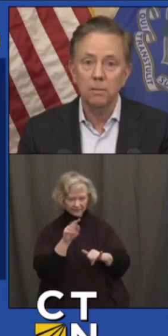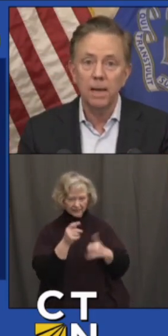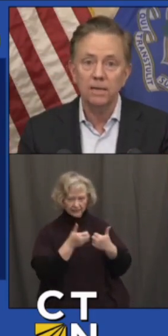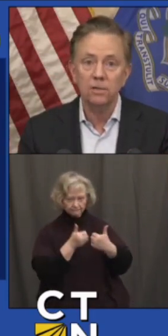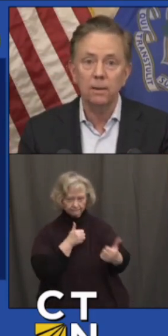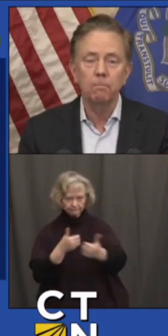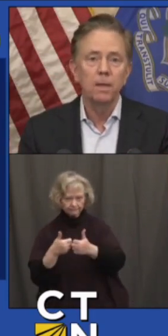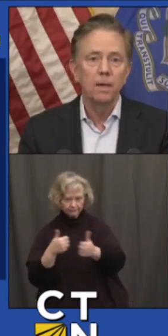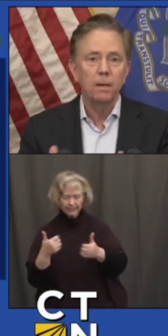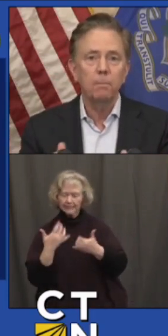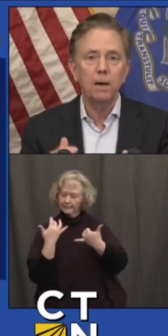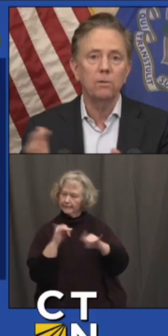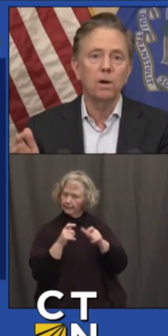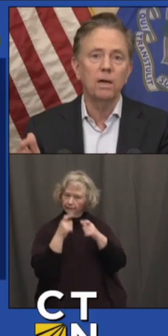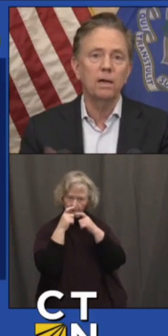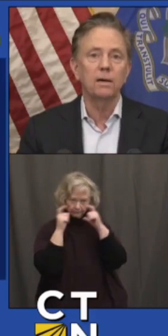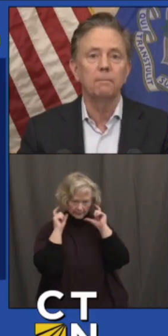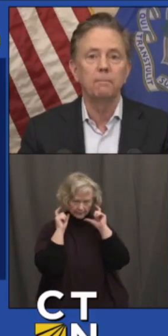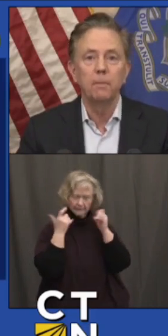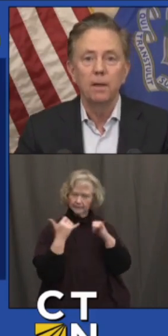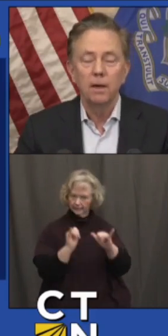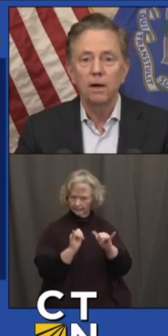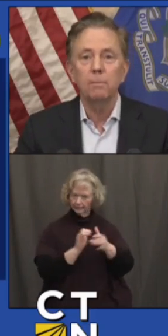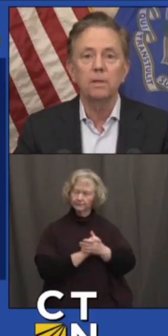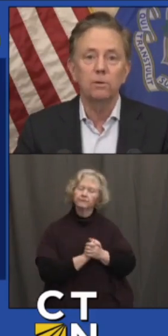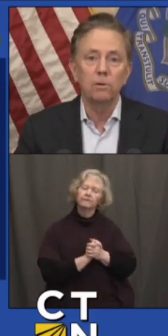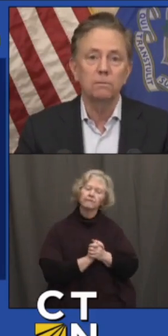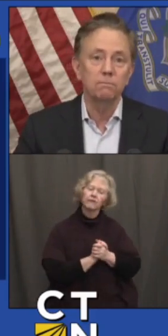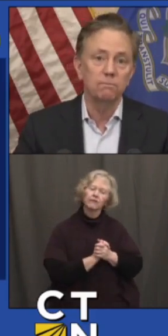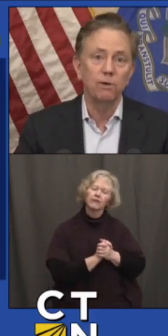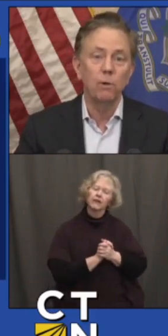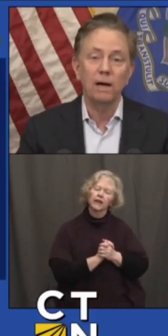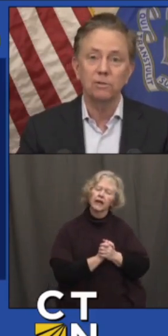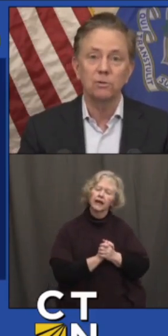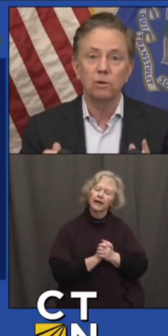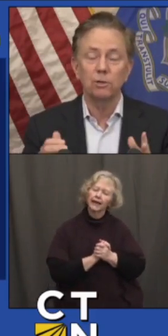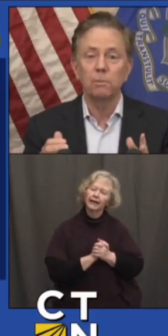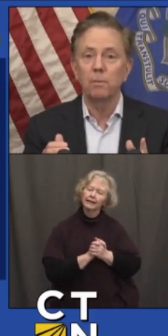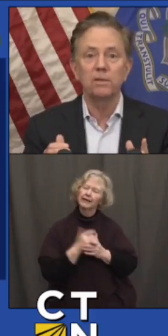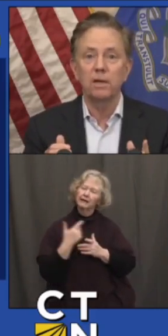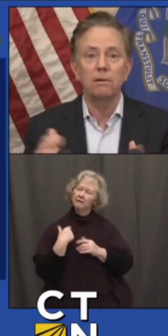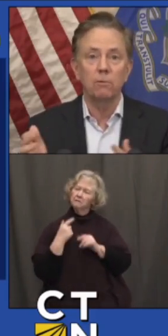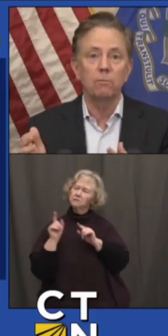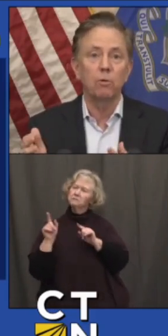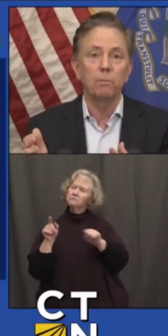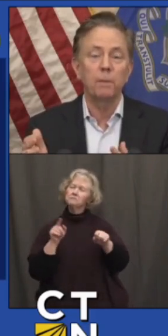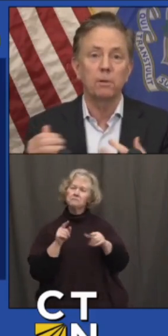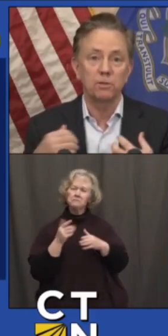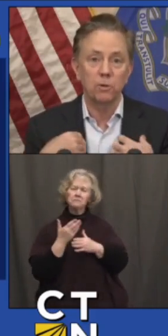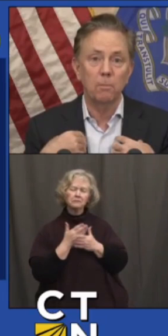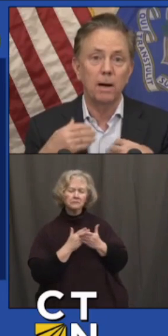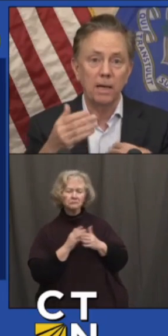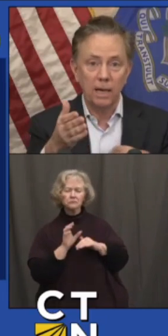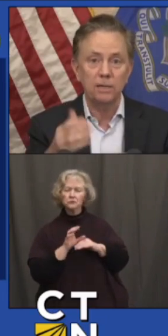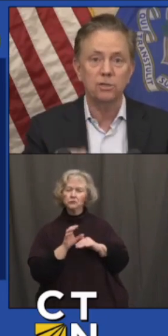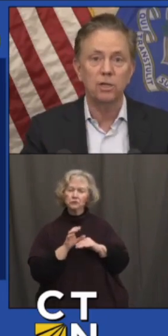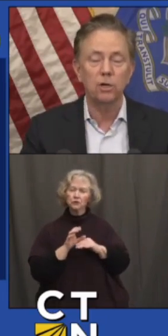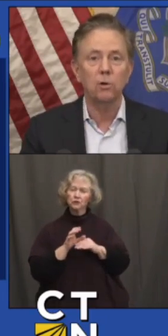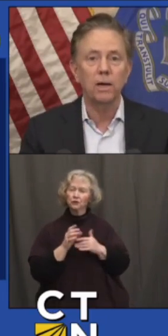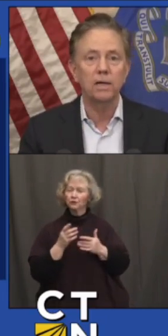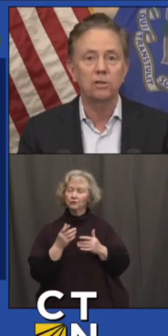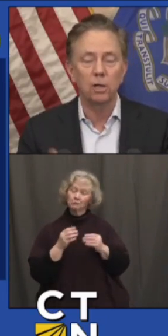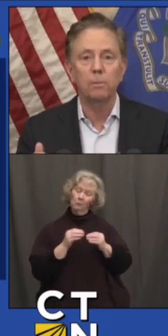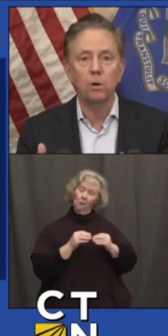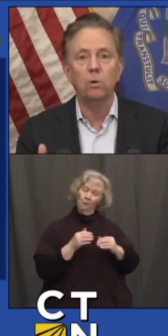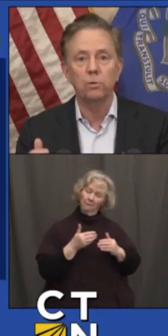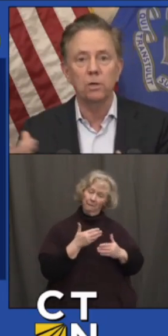maintaining the masking. And by the way, I've been to a few houses of worship in my day where more people are sort of my age than